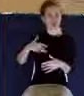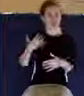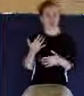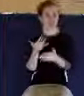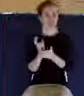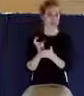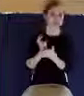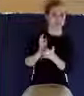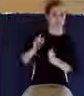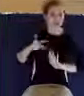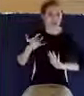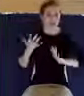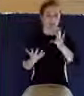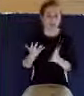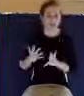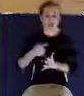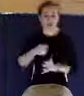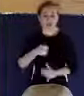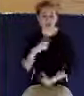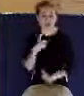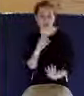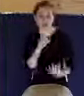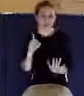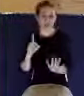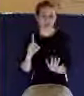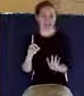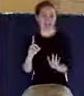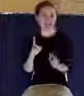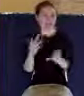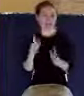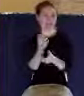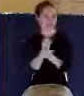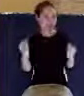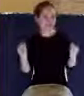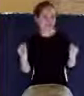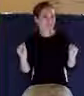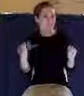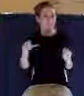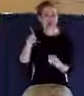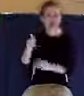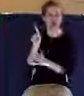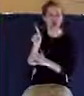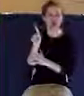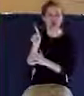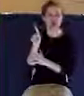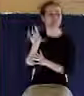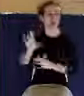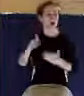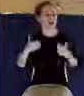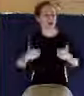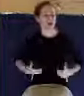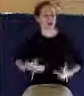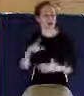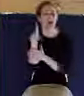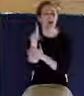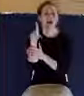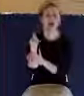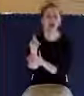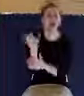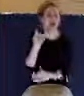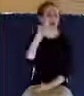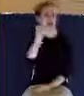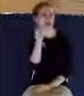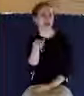say, they are bent over like a question mark when they should be standing upright like an exclamation point. God wants us to have that kind of